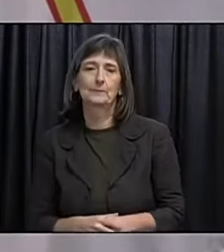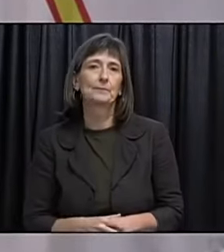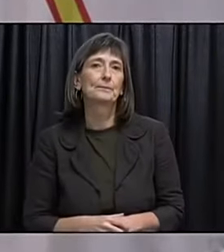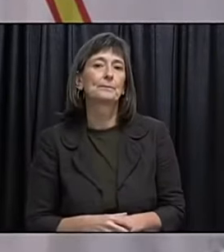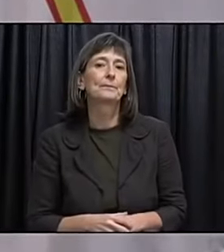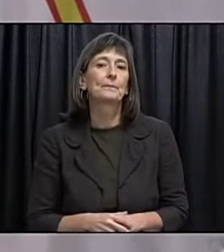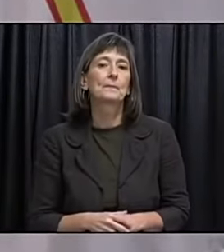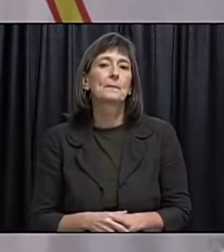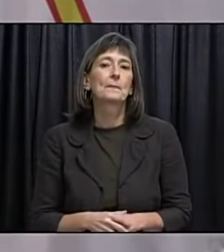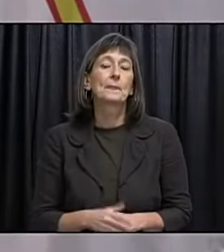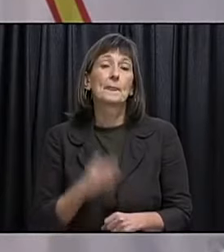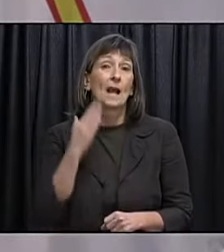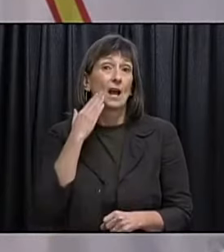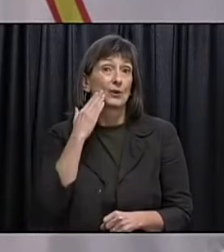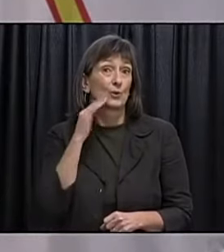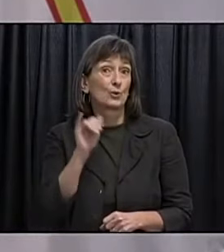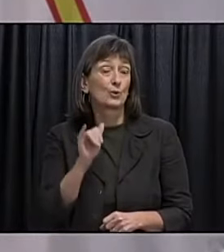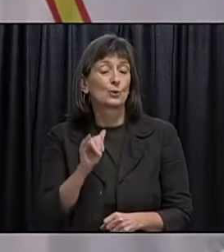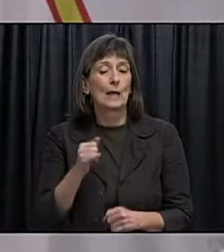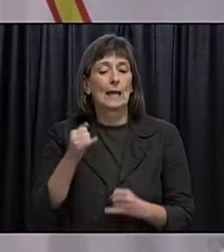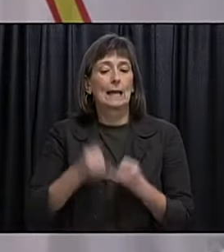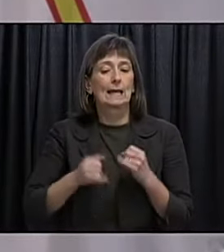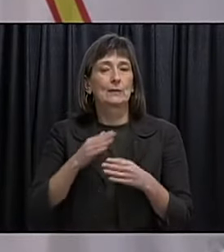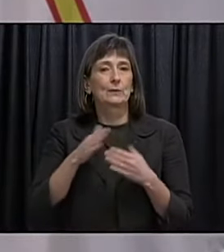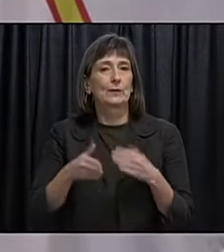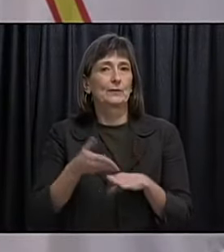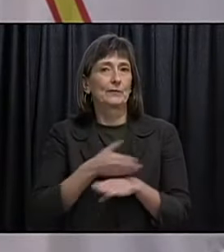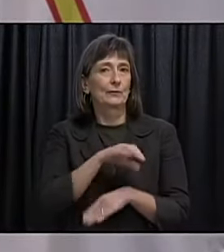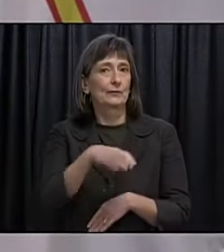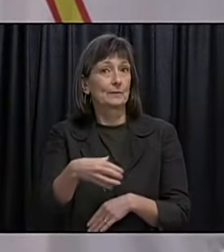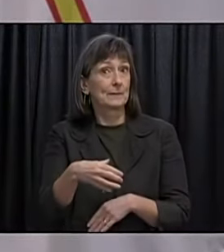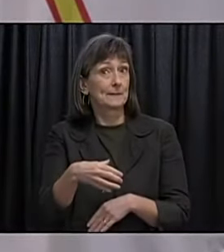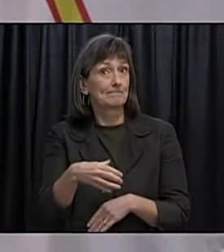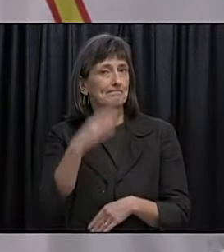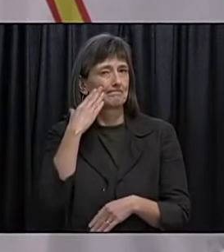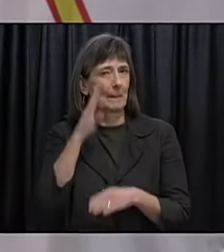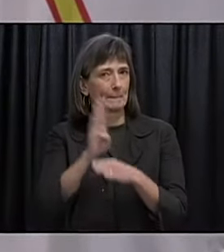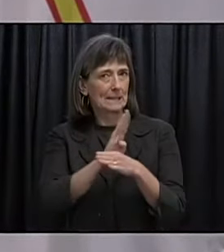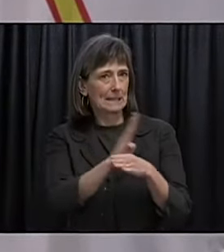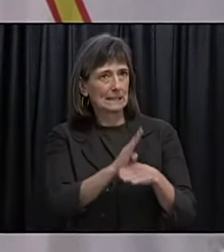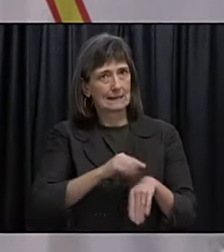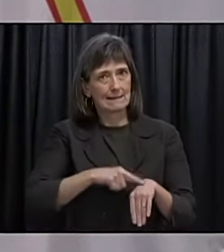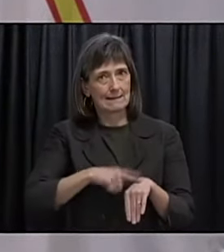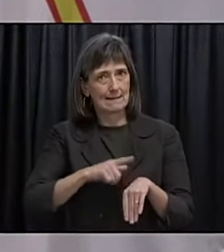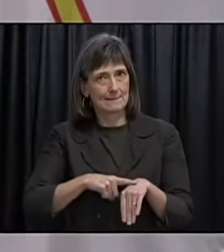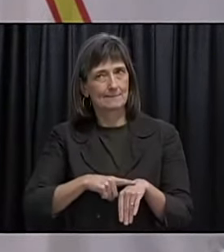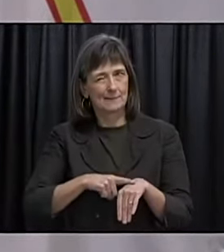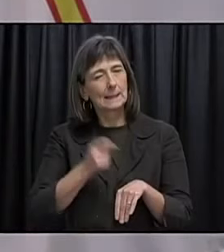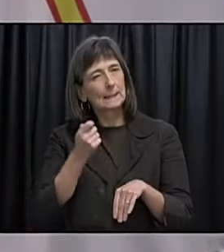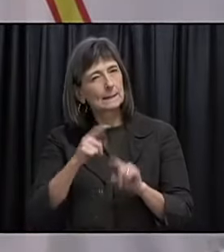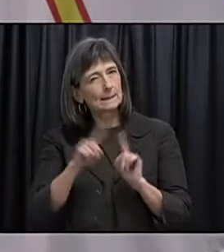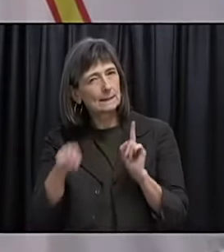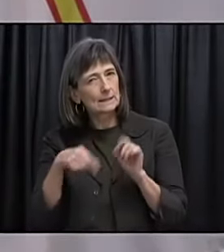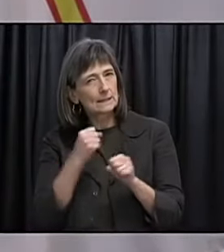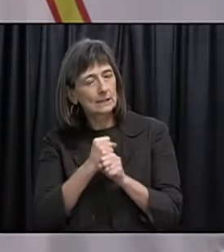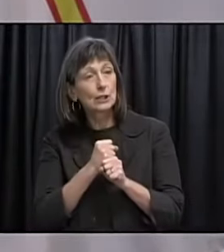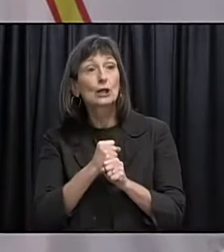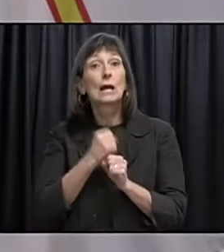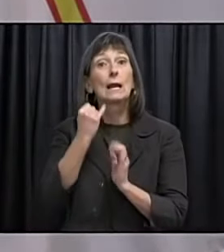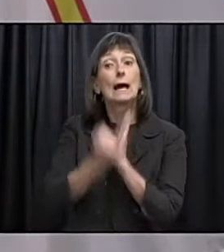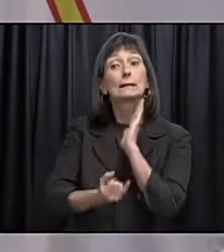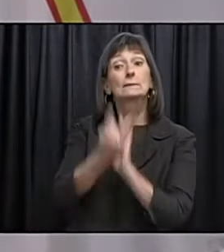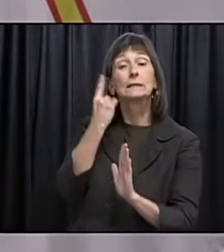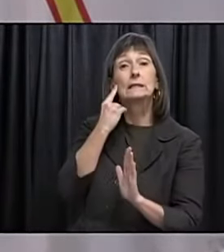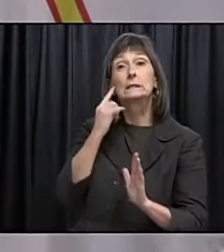I also note that this is the last weekend before Christmas and while the usual hustle and bustle will again be different this year, as you are running your